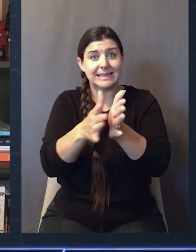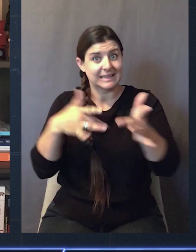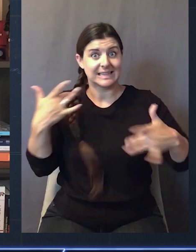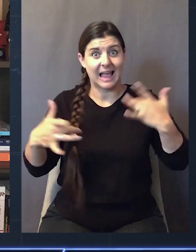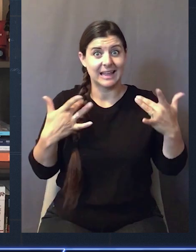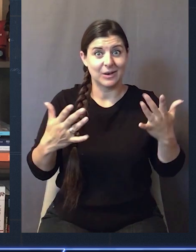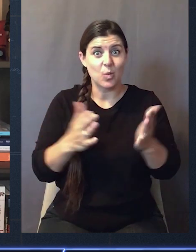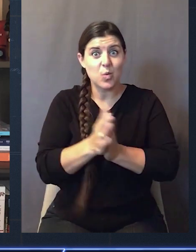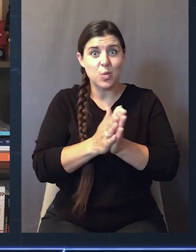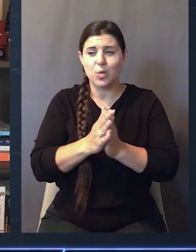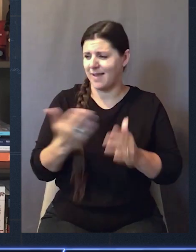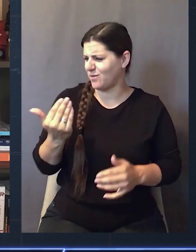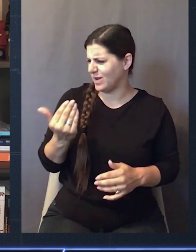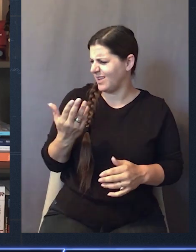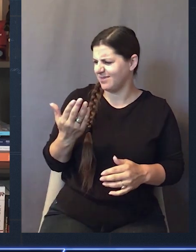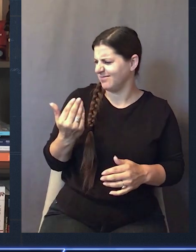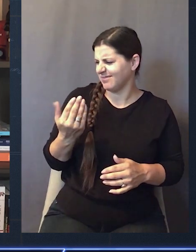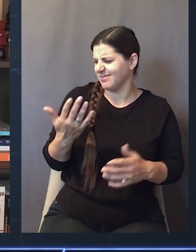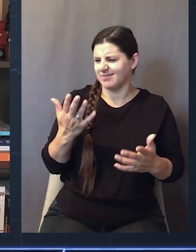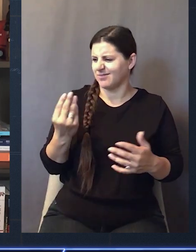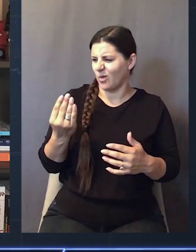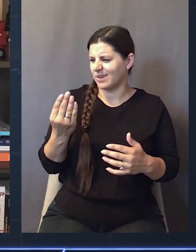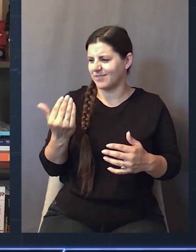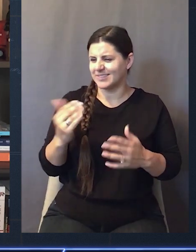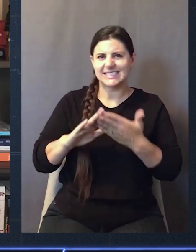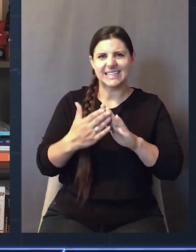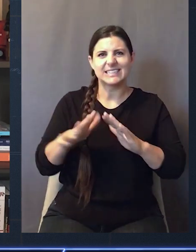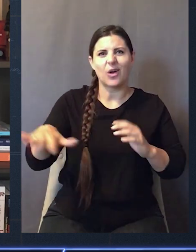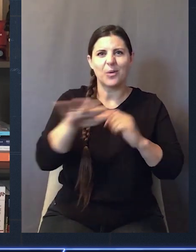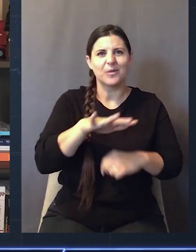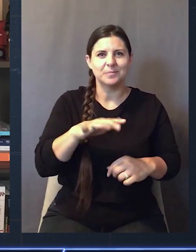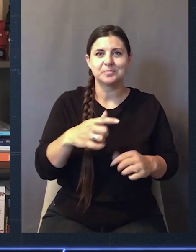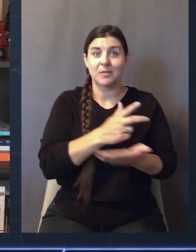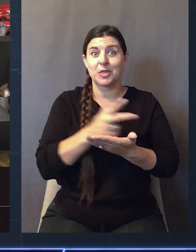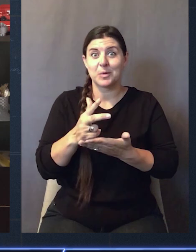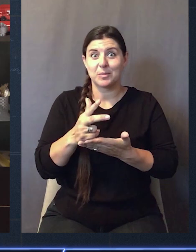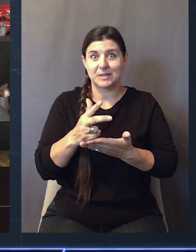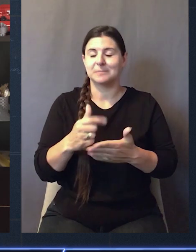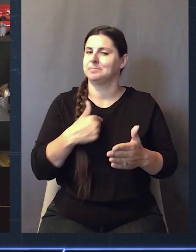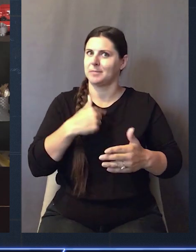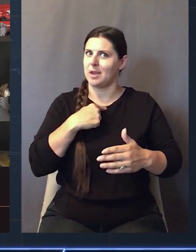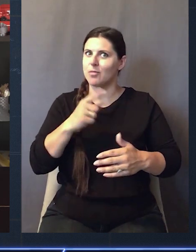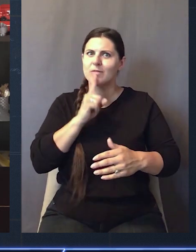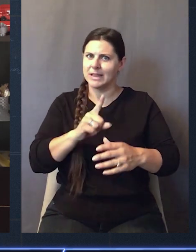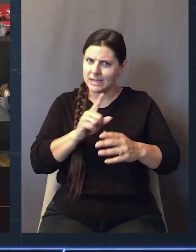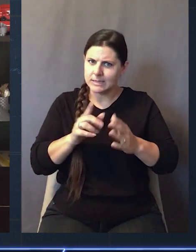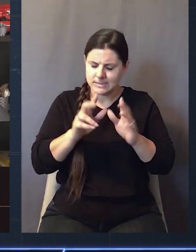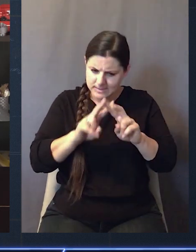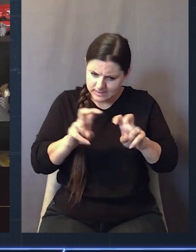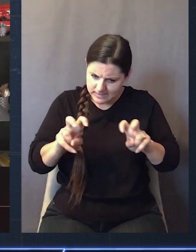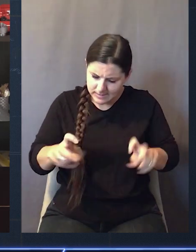across the US. I had 14 or 15 cities booked across the space of three weeks. I put a lot of energy into